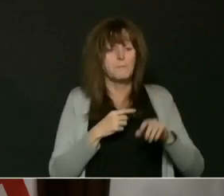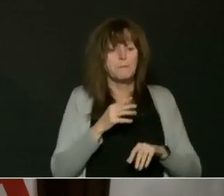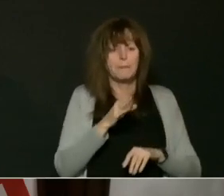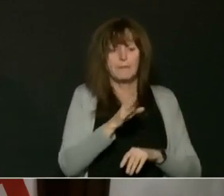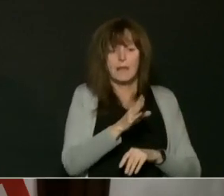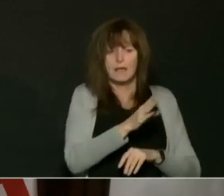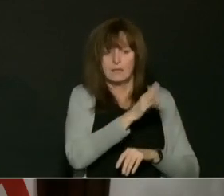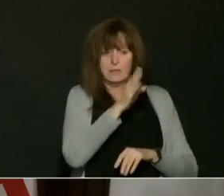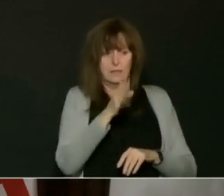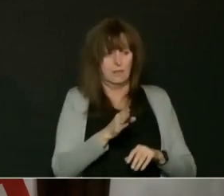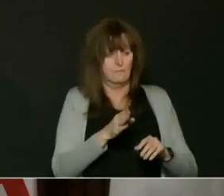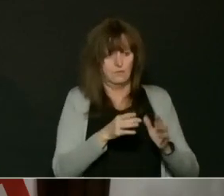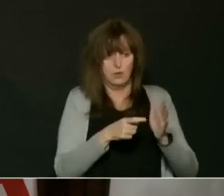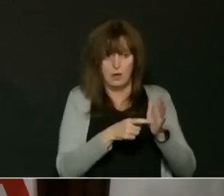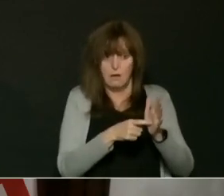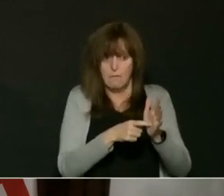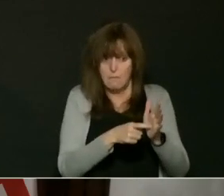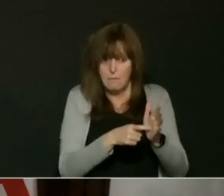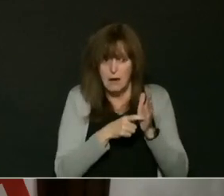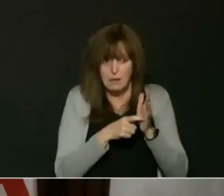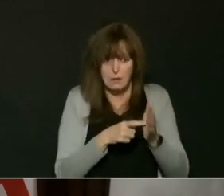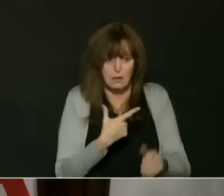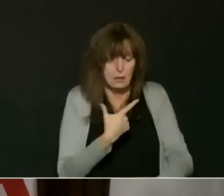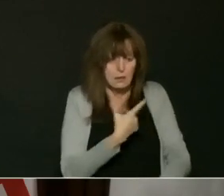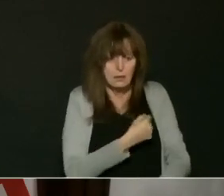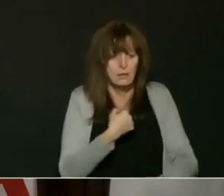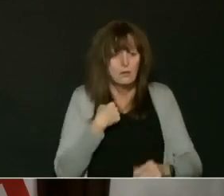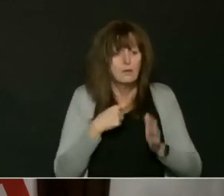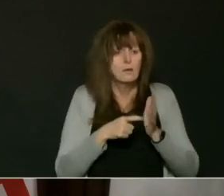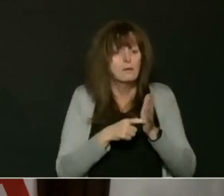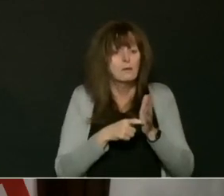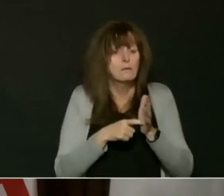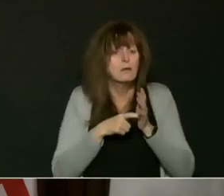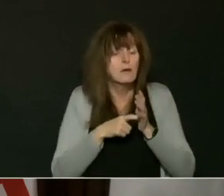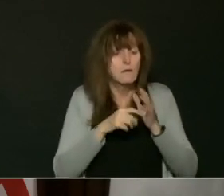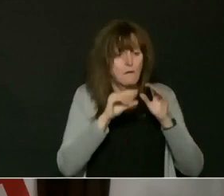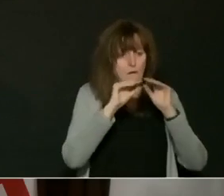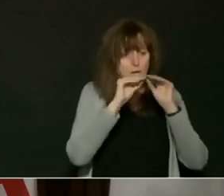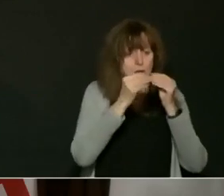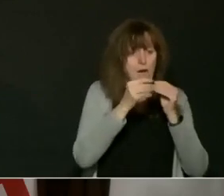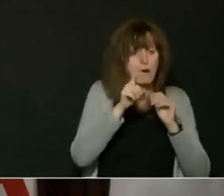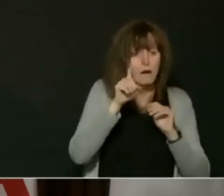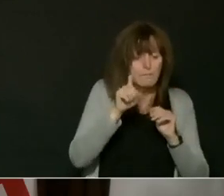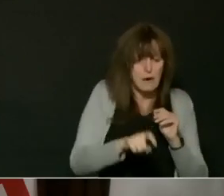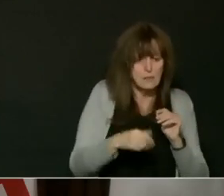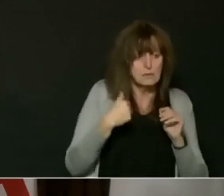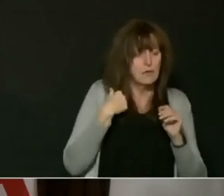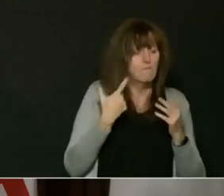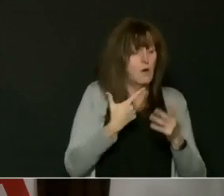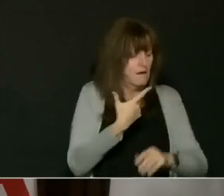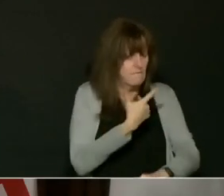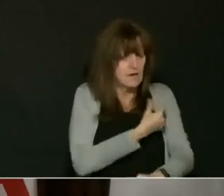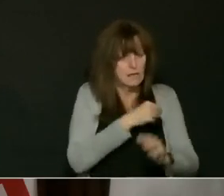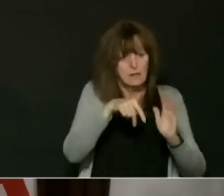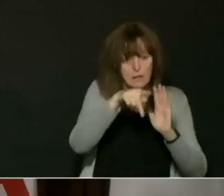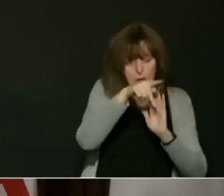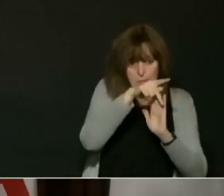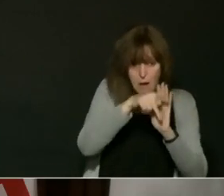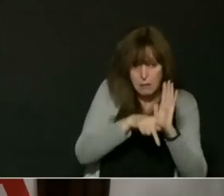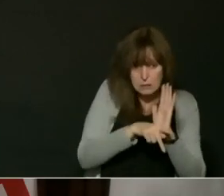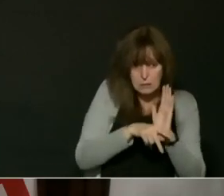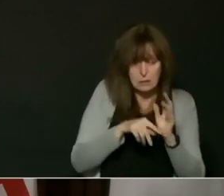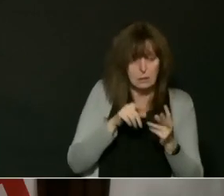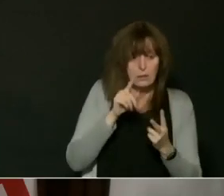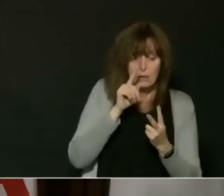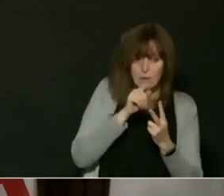that organizations have immunization policies. that's typically get immunized, get educated regarding the benefits and risks of the vaccine and